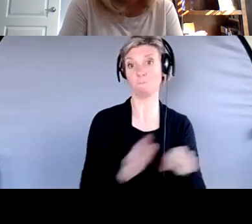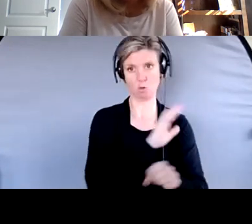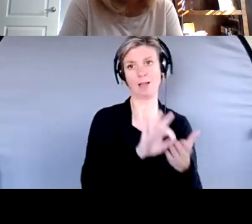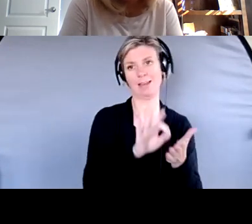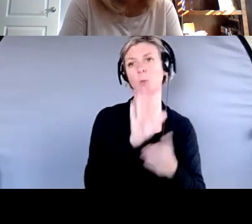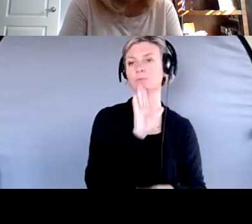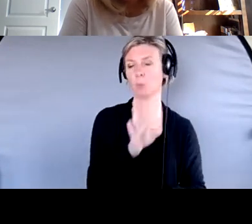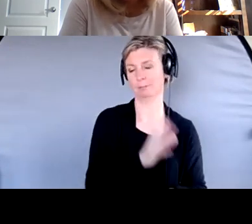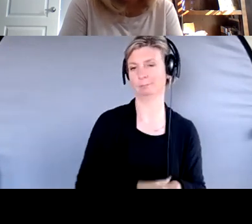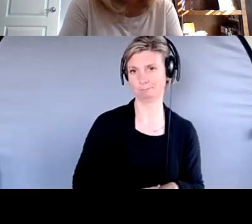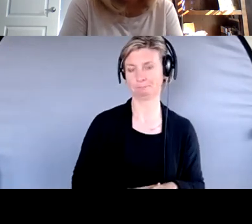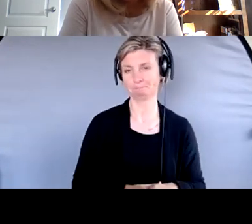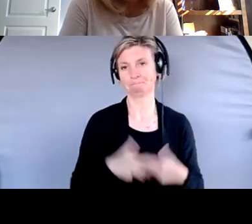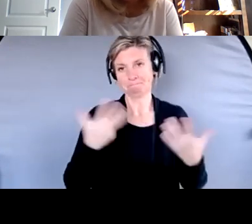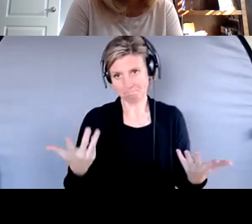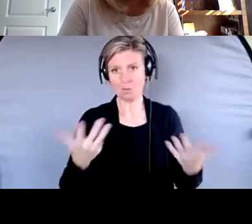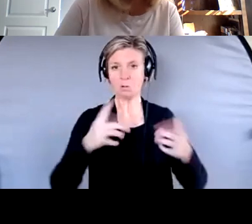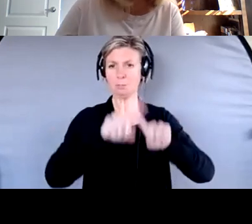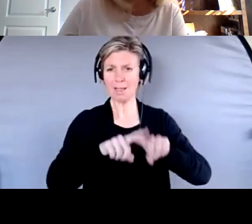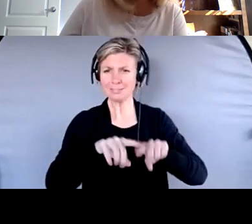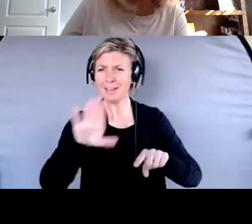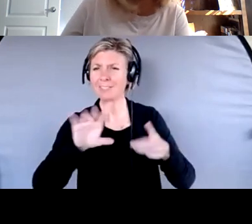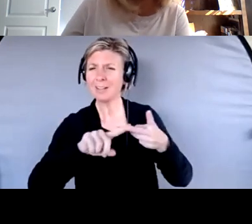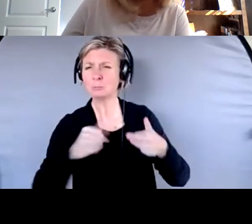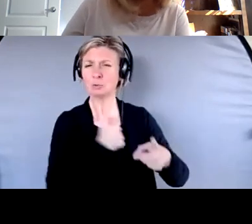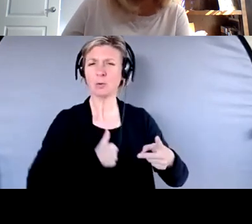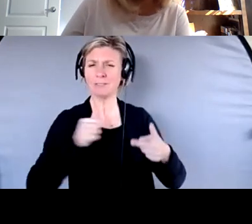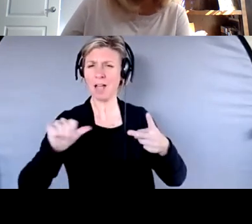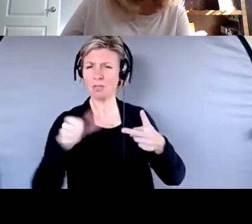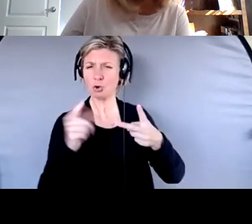Um, so, so it could happen. Sorry. Was there a second part of the question?